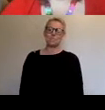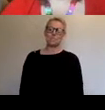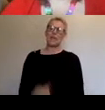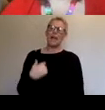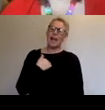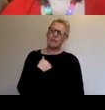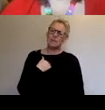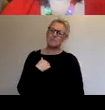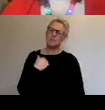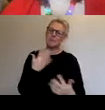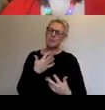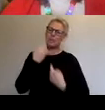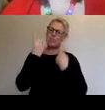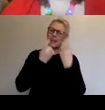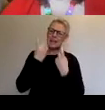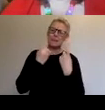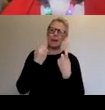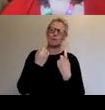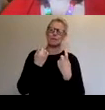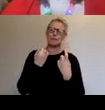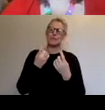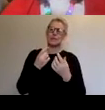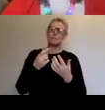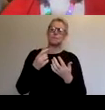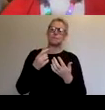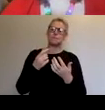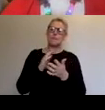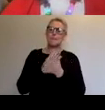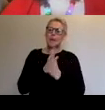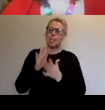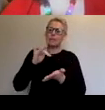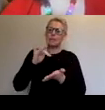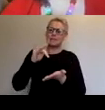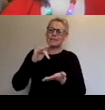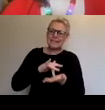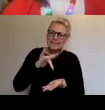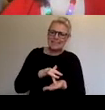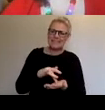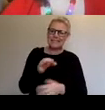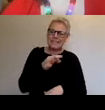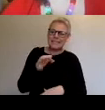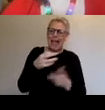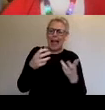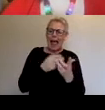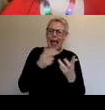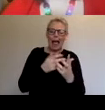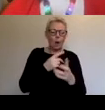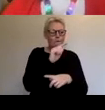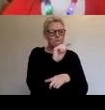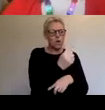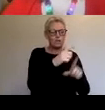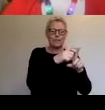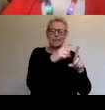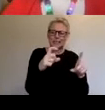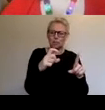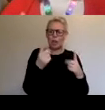being a watershed project. But thinking about how you can embed digital first cultural offerings into the fabric